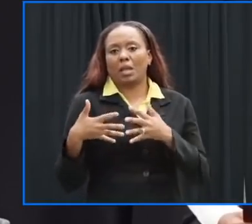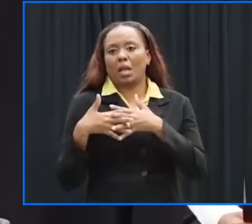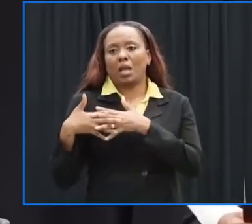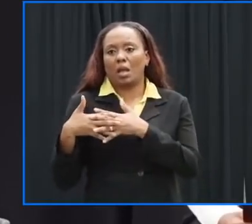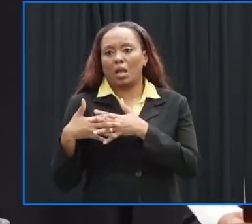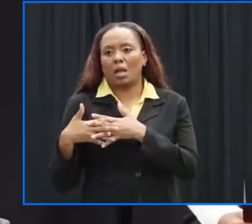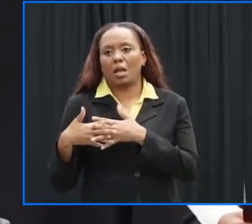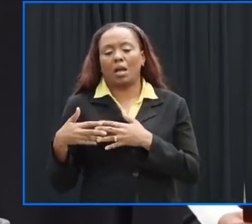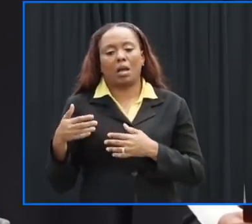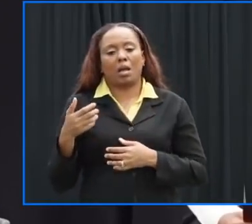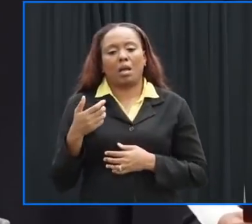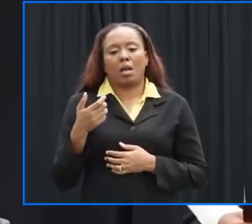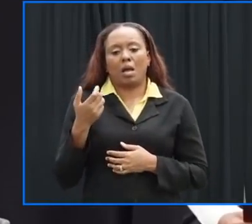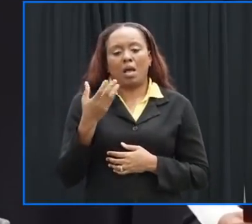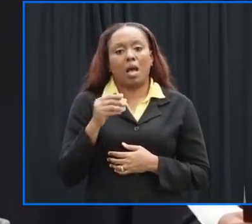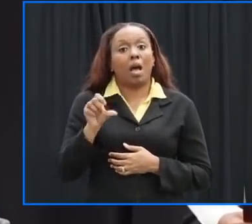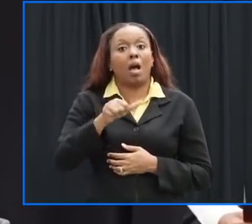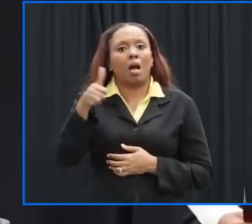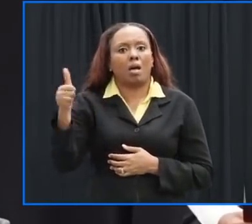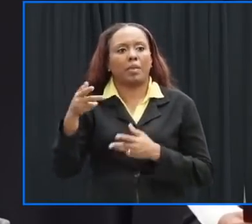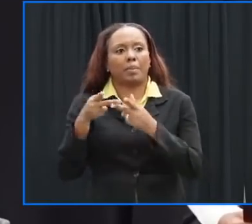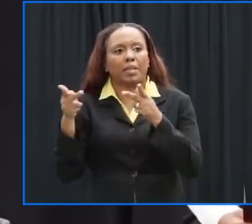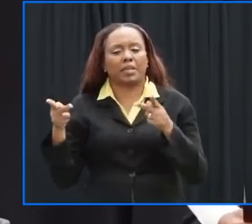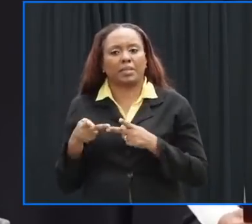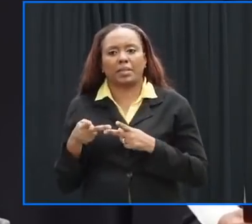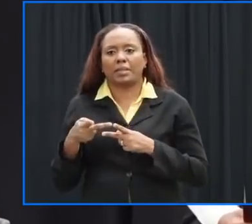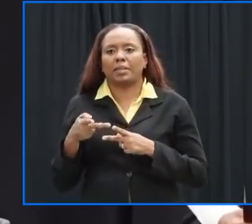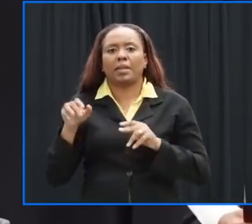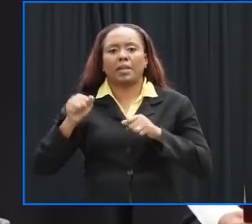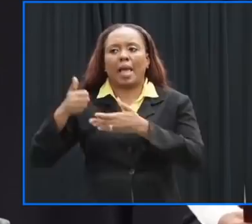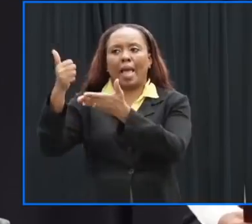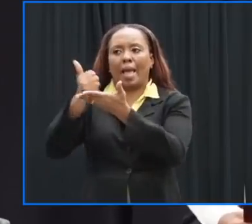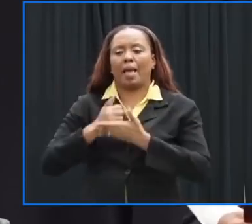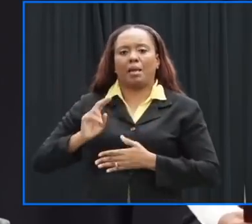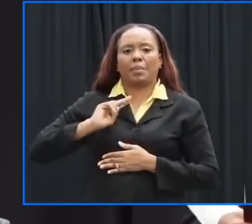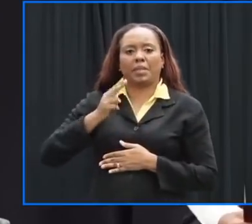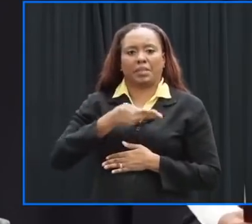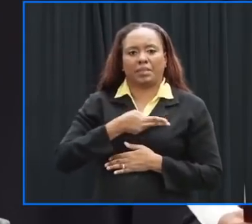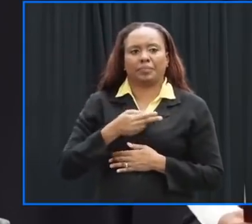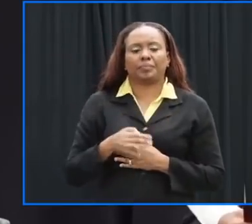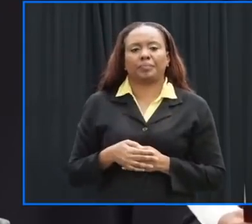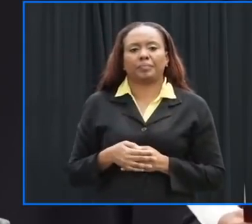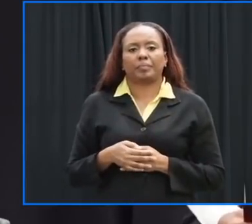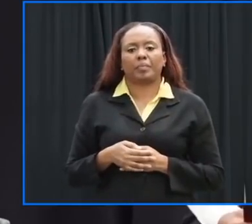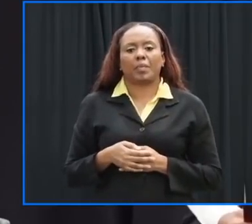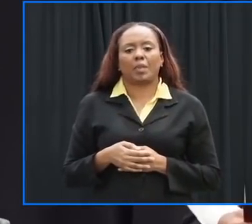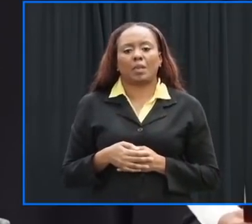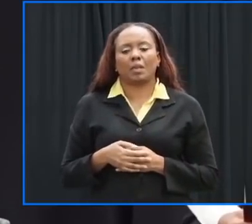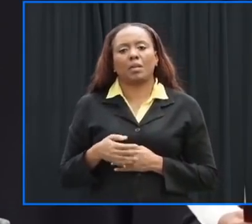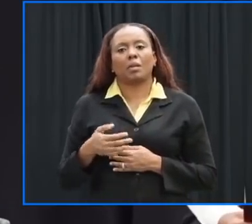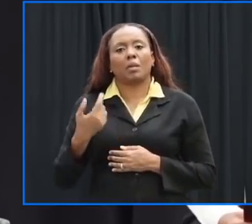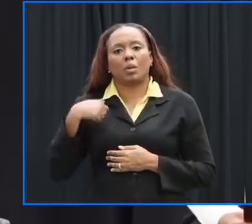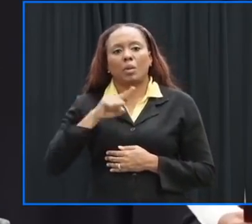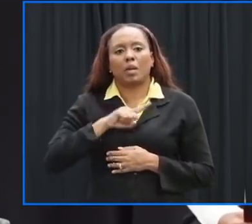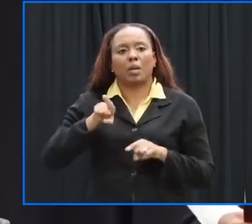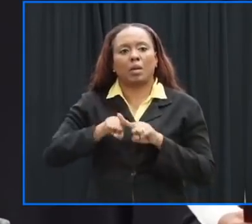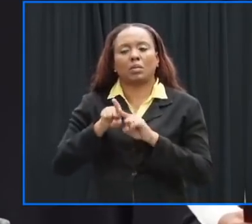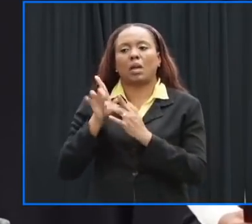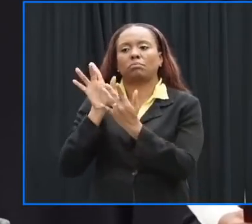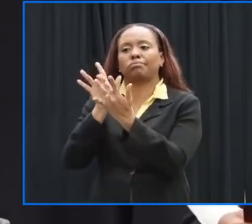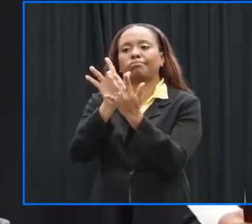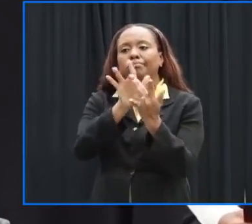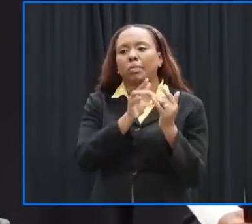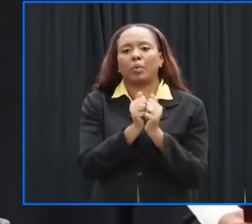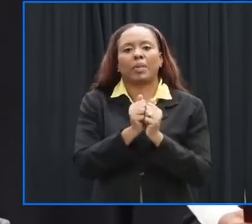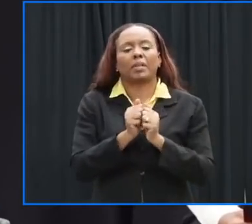available in the event of any issues we will probably put a similar position in place within carricom but we will let